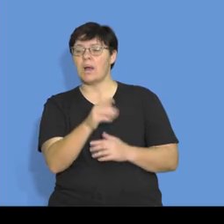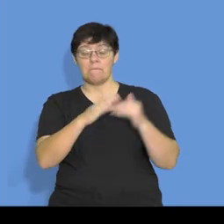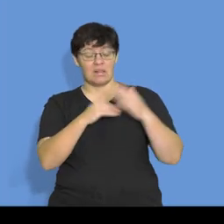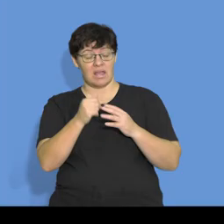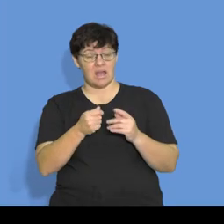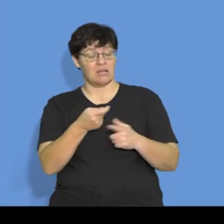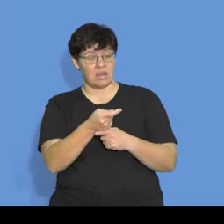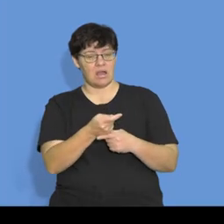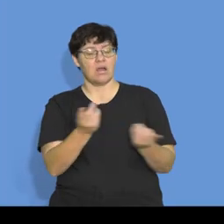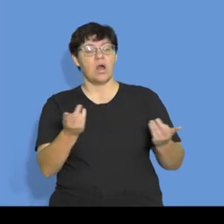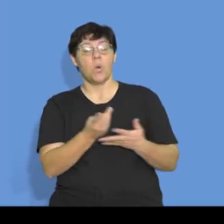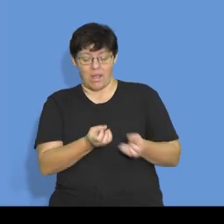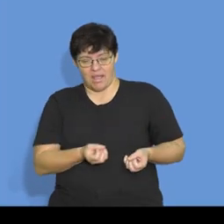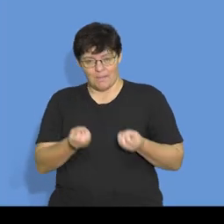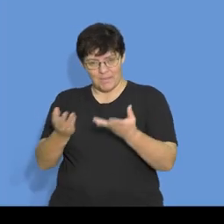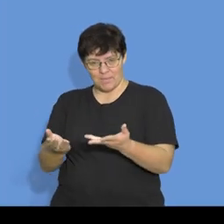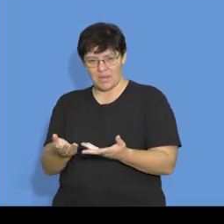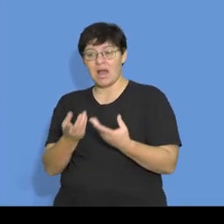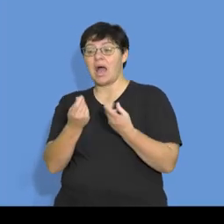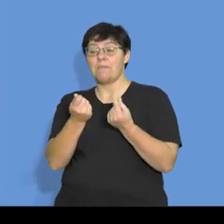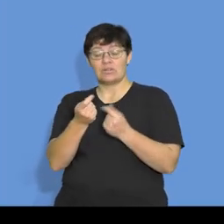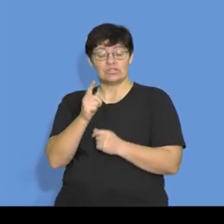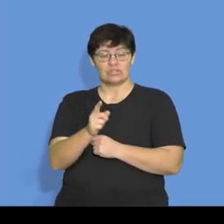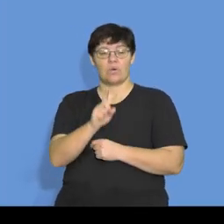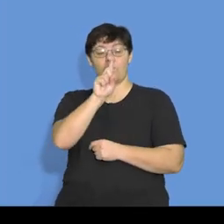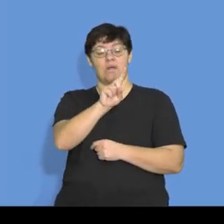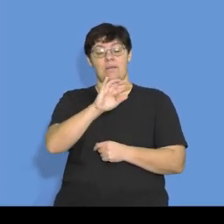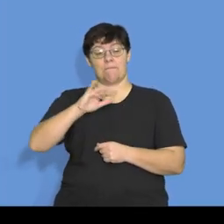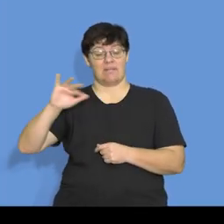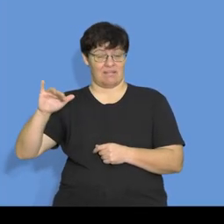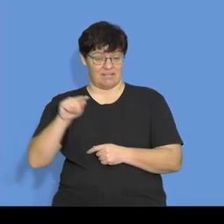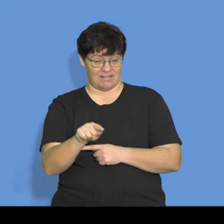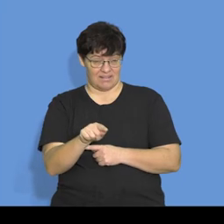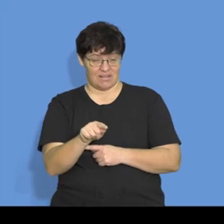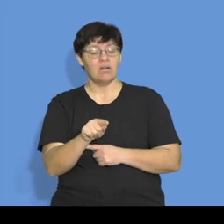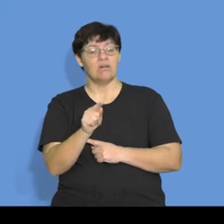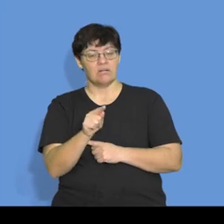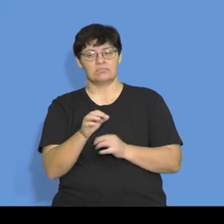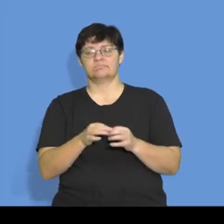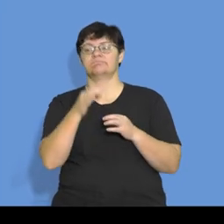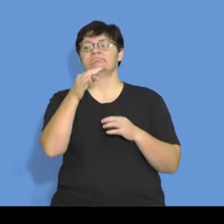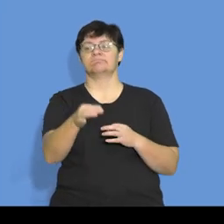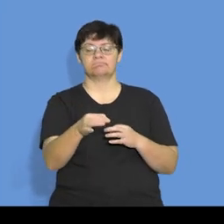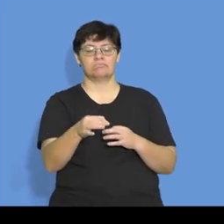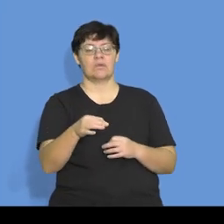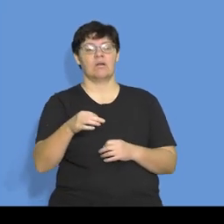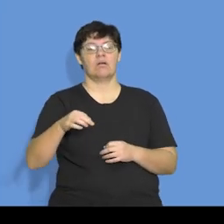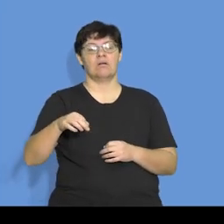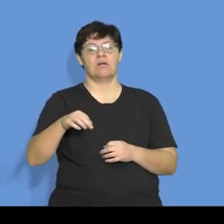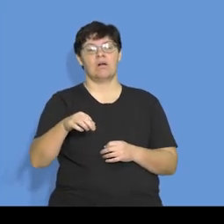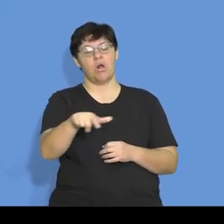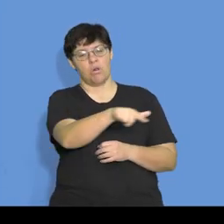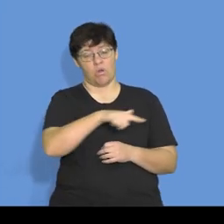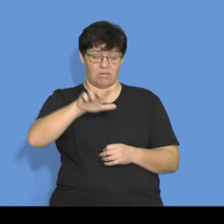building materials to the value of a million rand in the extension of a local municipality. However,